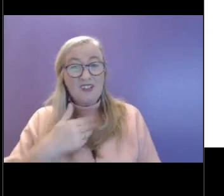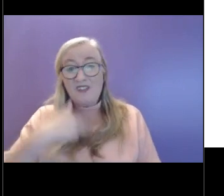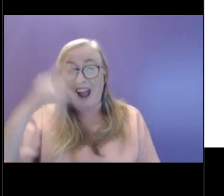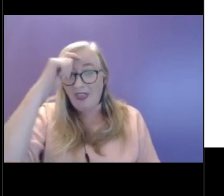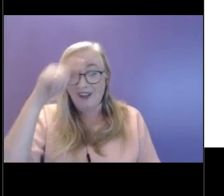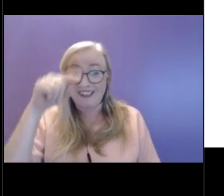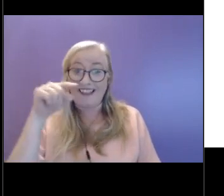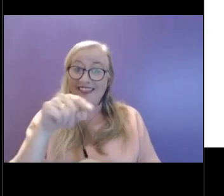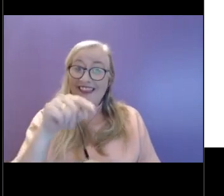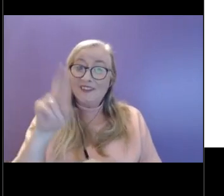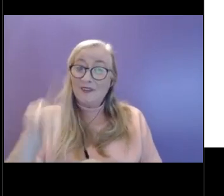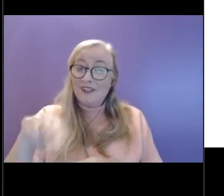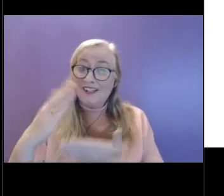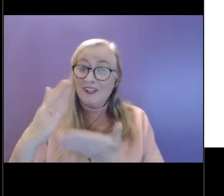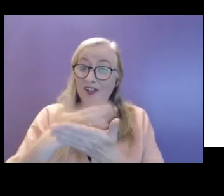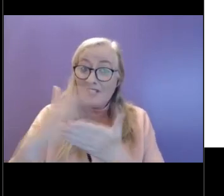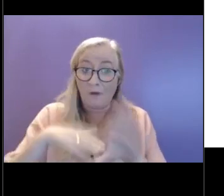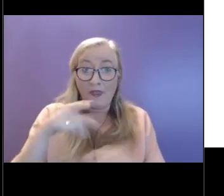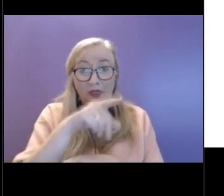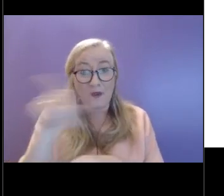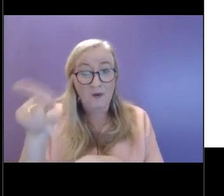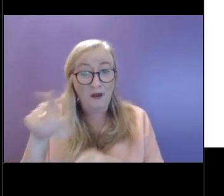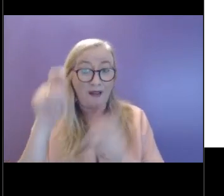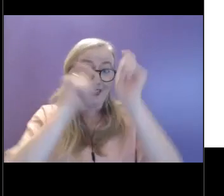We also sometimes asking people to do that.